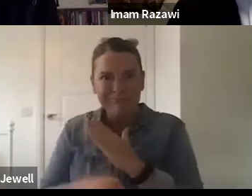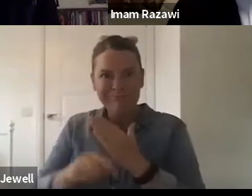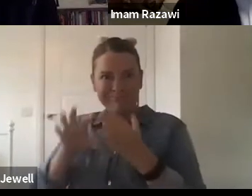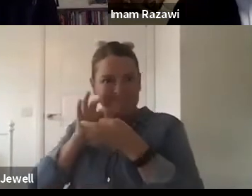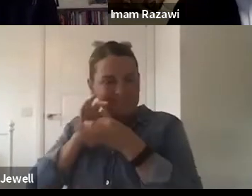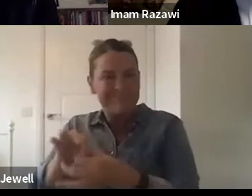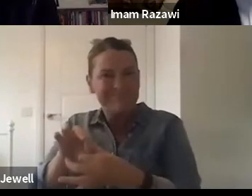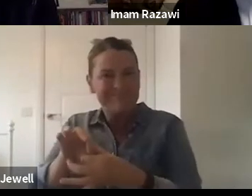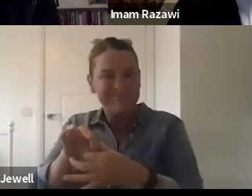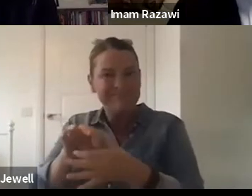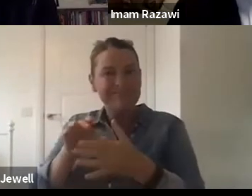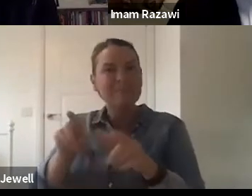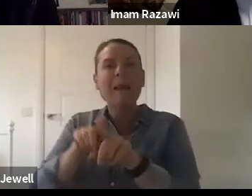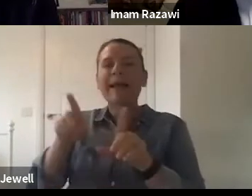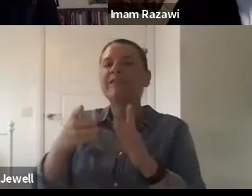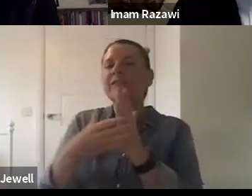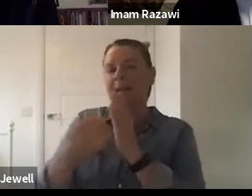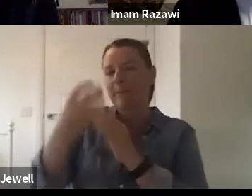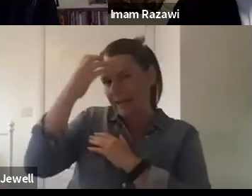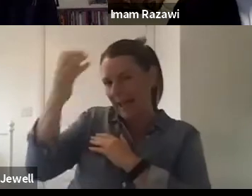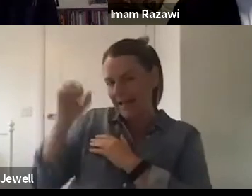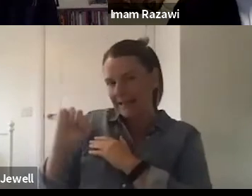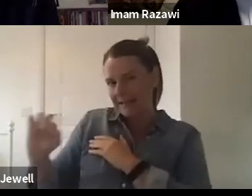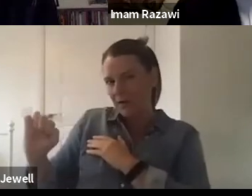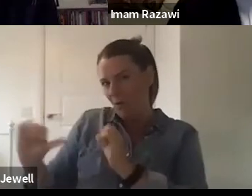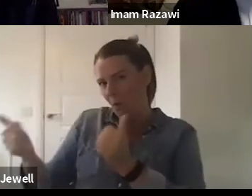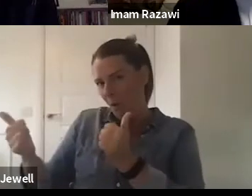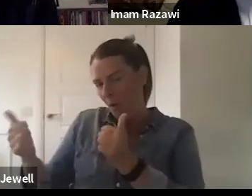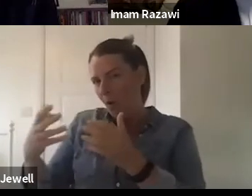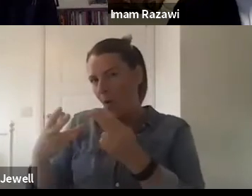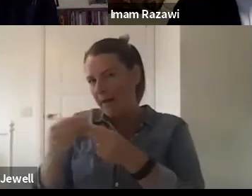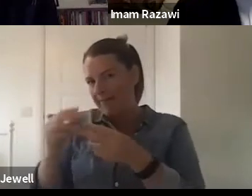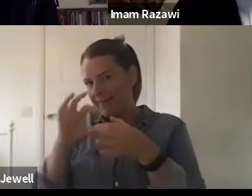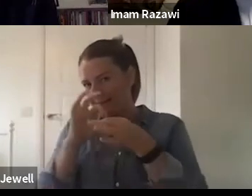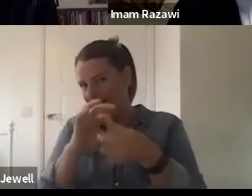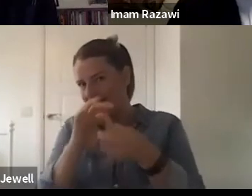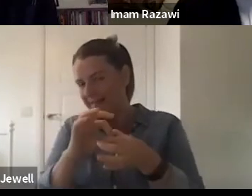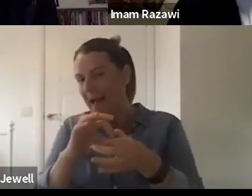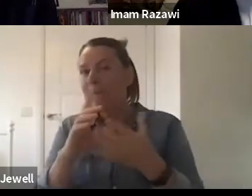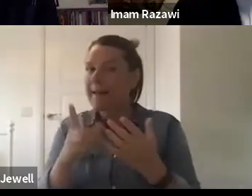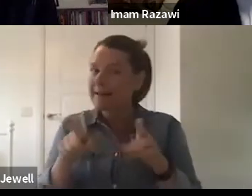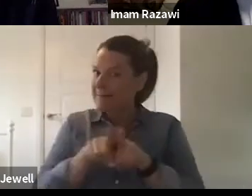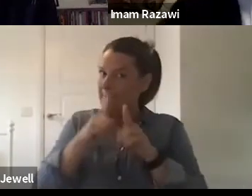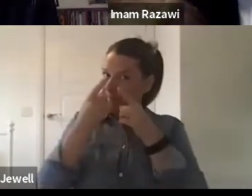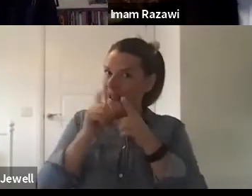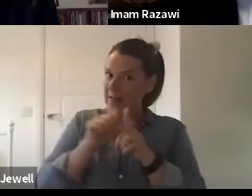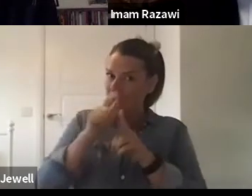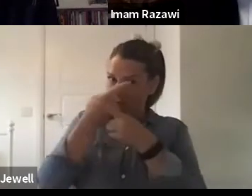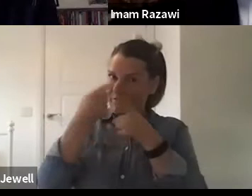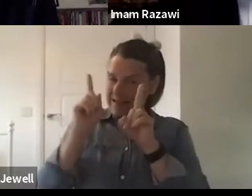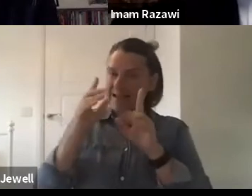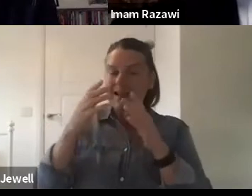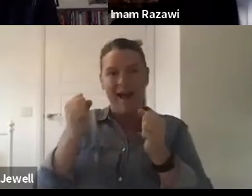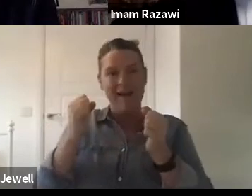King's has always been a great example of this, but working with the other institutions in the city, both higher education